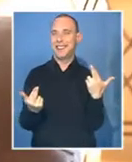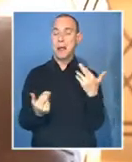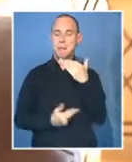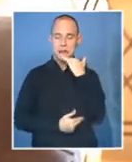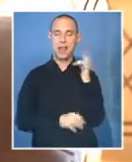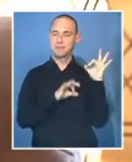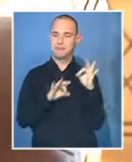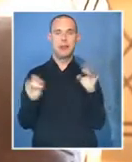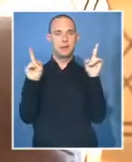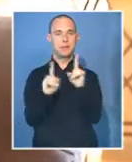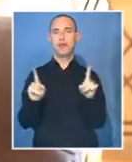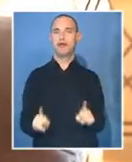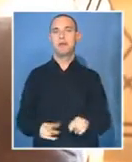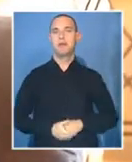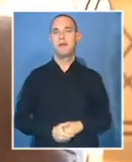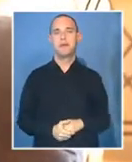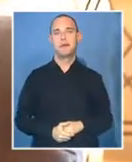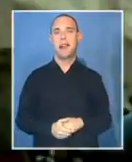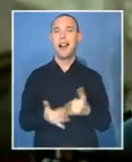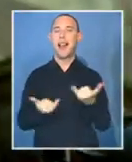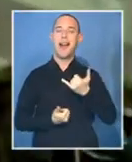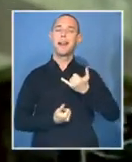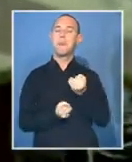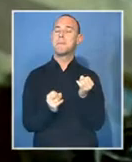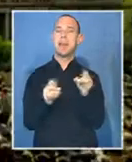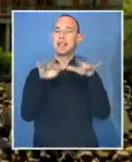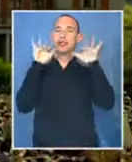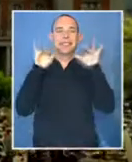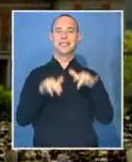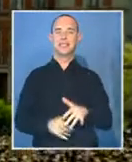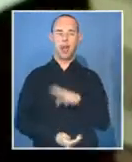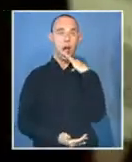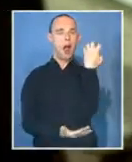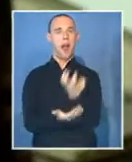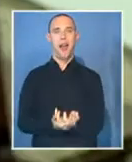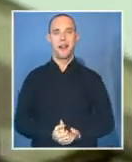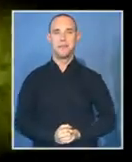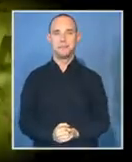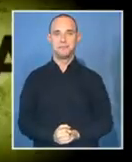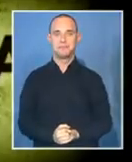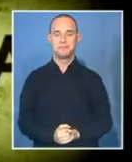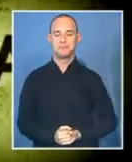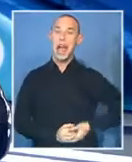came together. It was almost like, uh, magical. It's Nelson Mandela. Amanda!